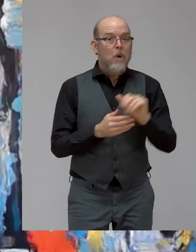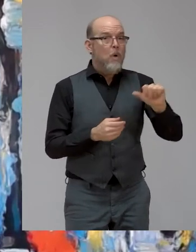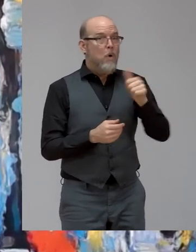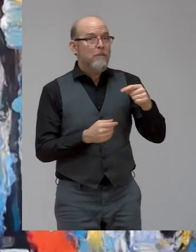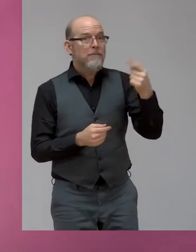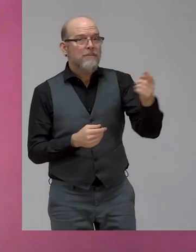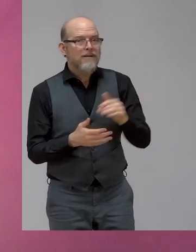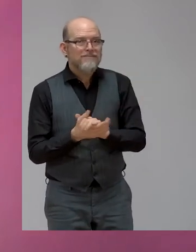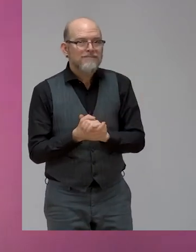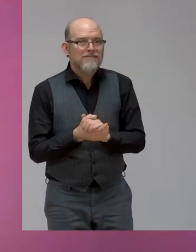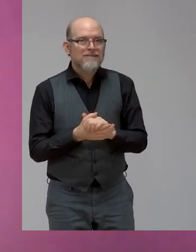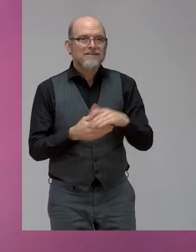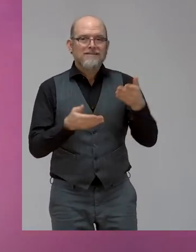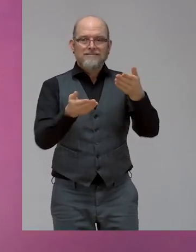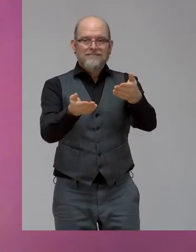dreams?